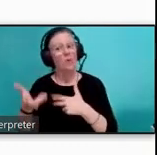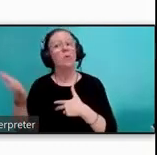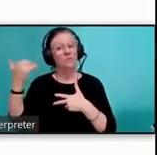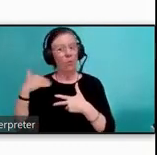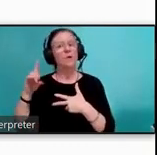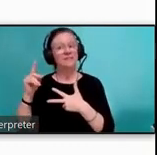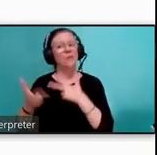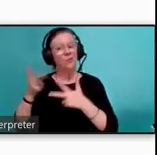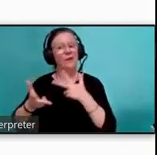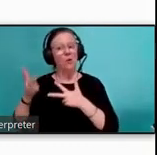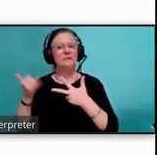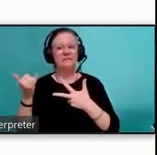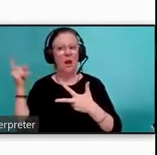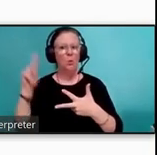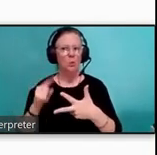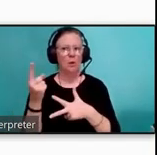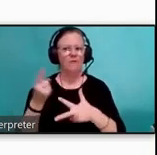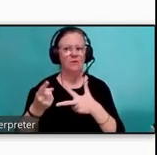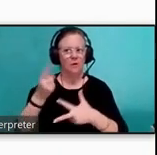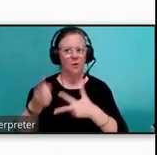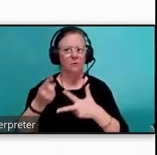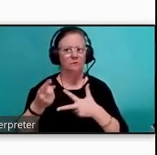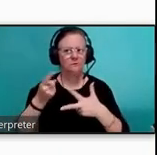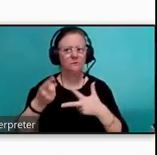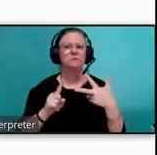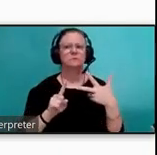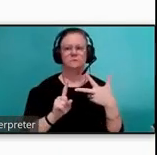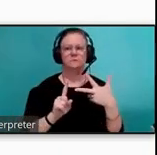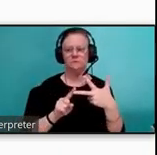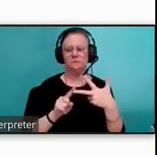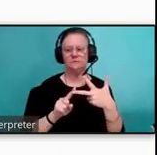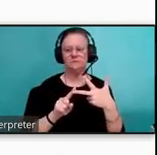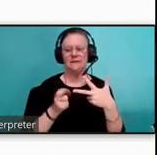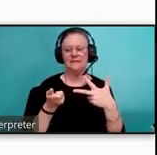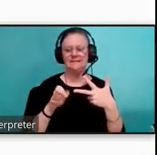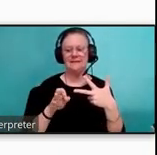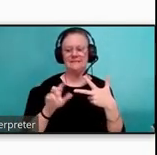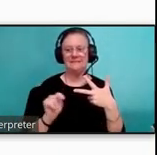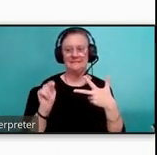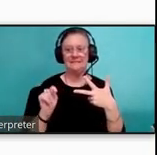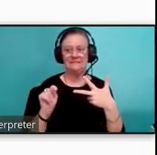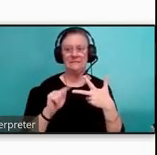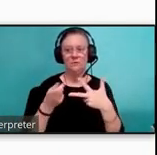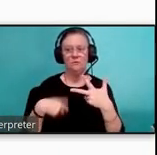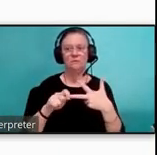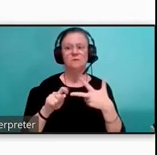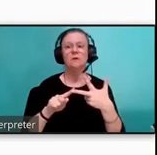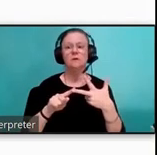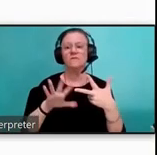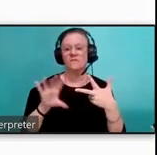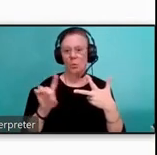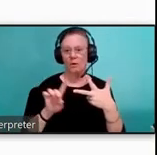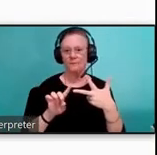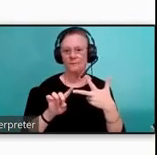response. The branch section of 19T, which was not covered by 52, was replaced with Route 51